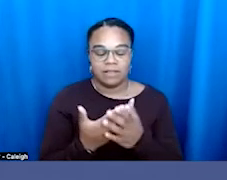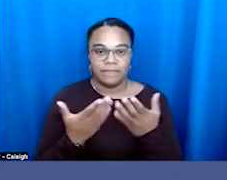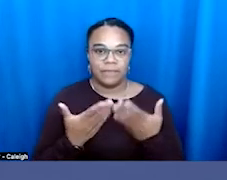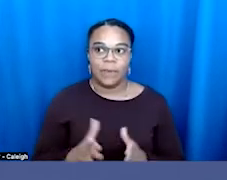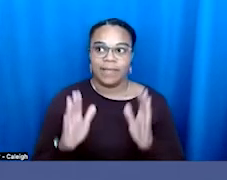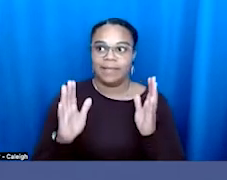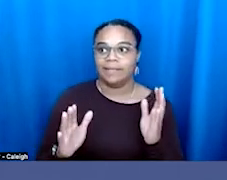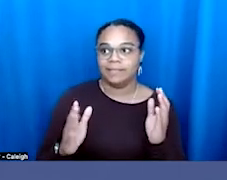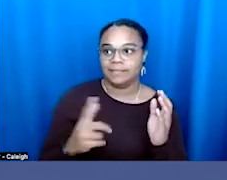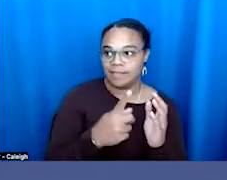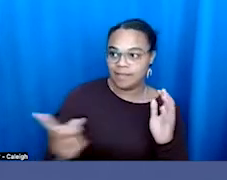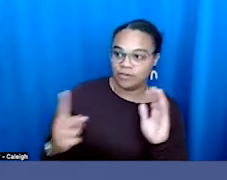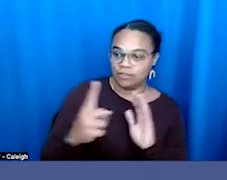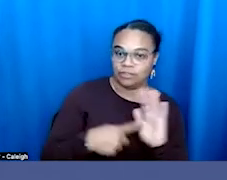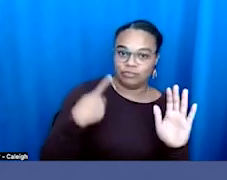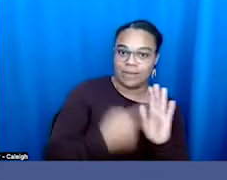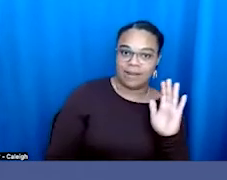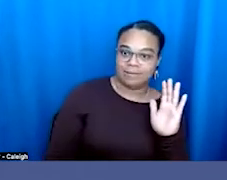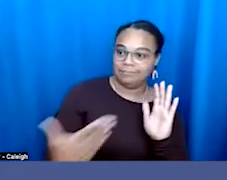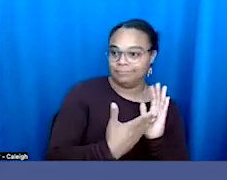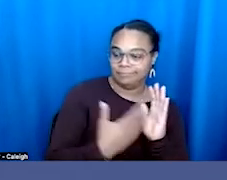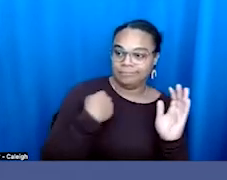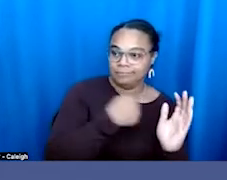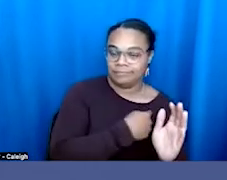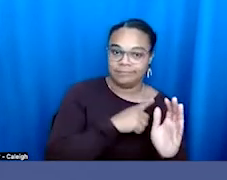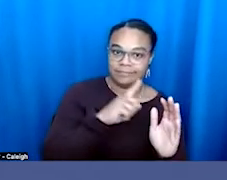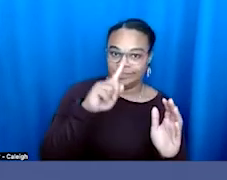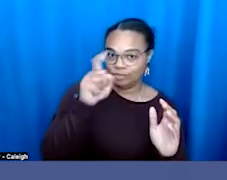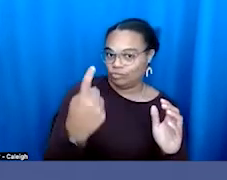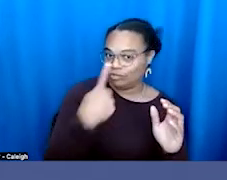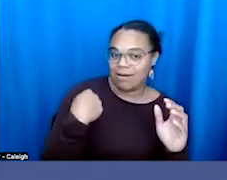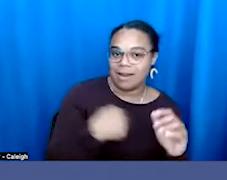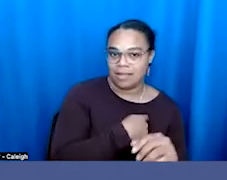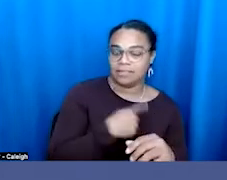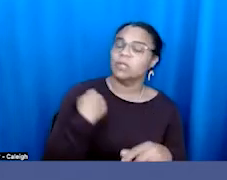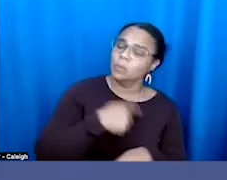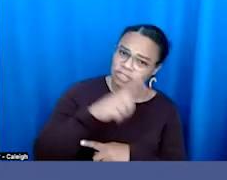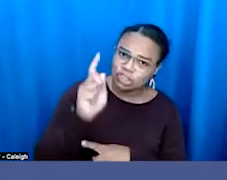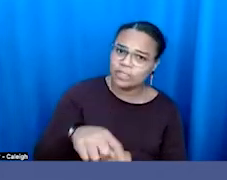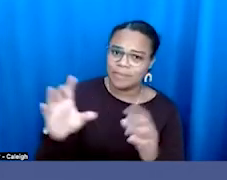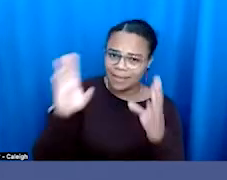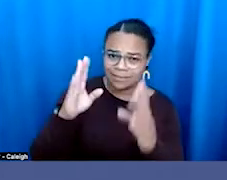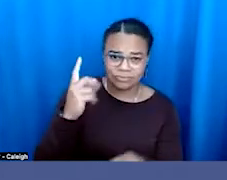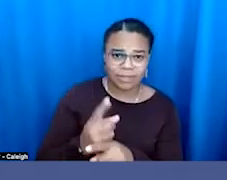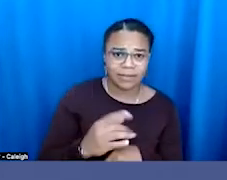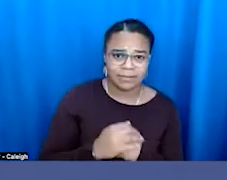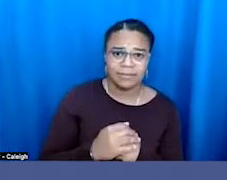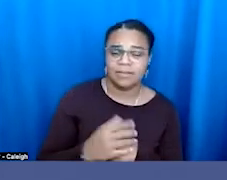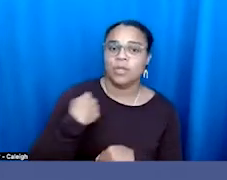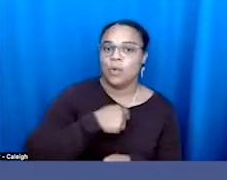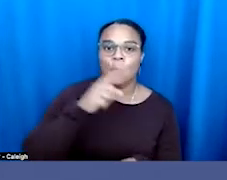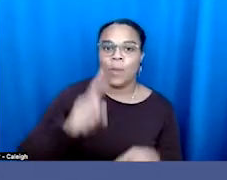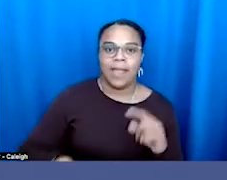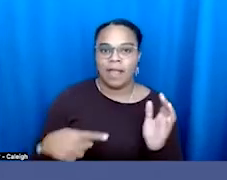discriminated against, hurt, targeted, and we should be paying attention to that. We can't afford to